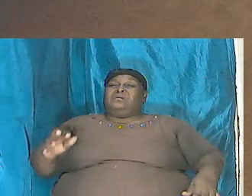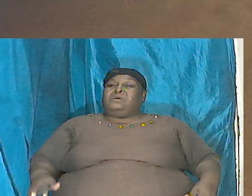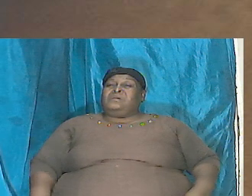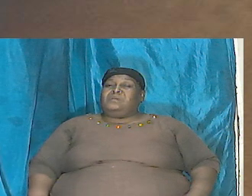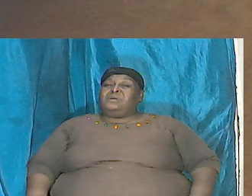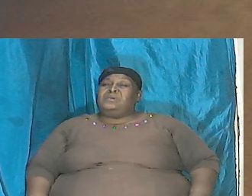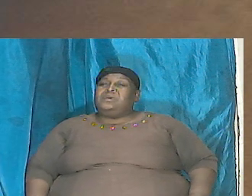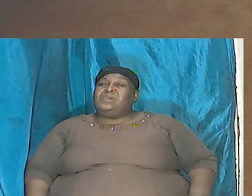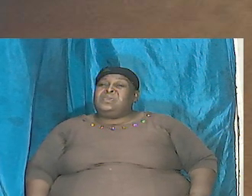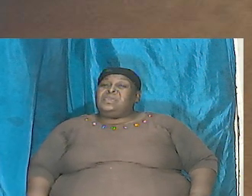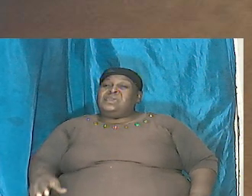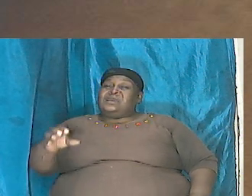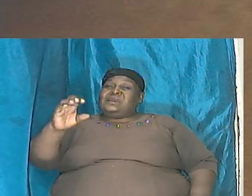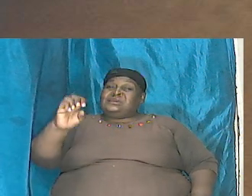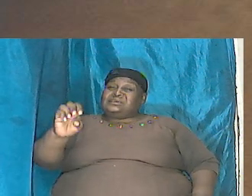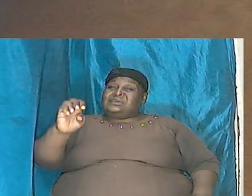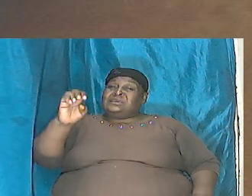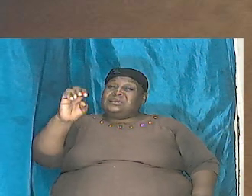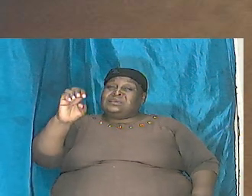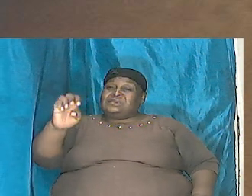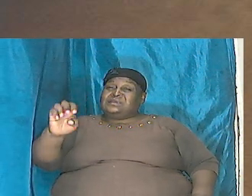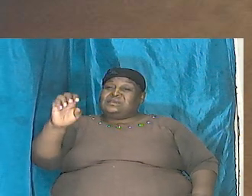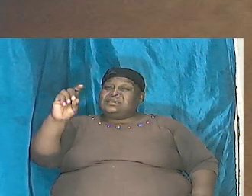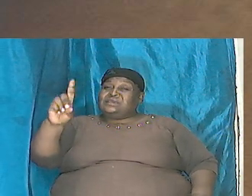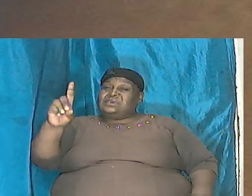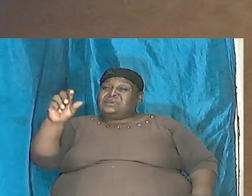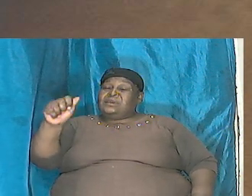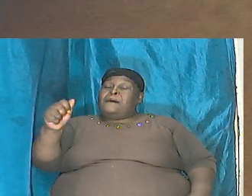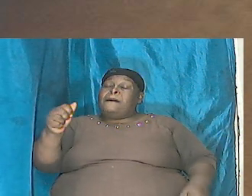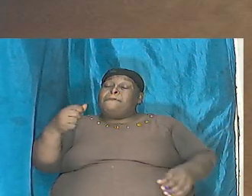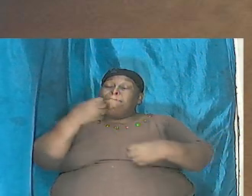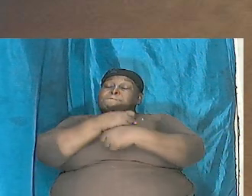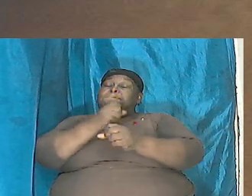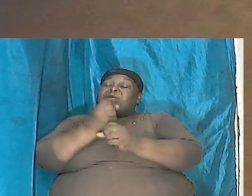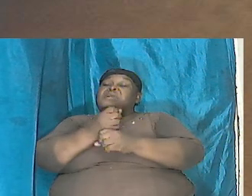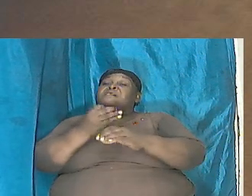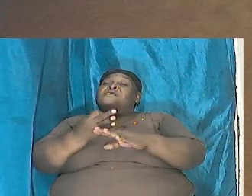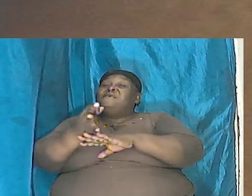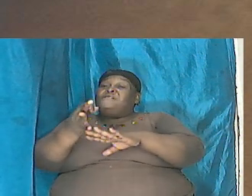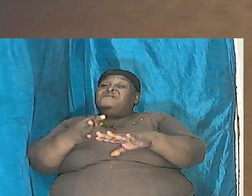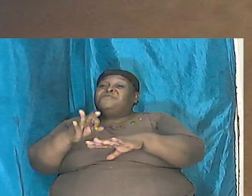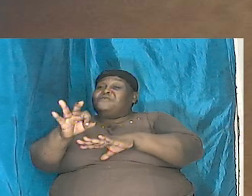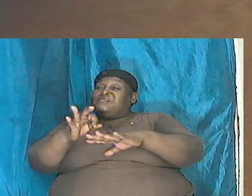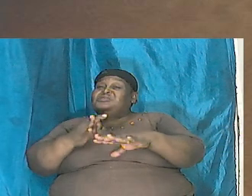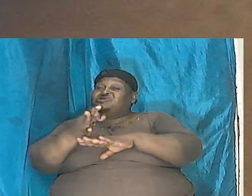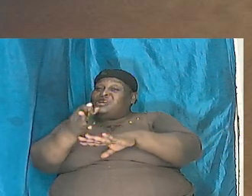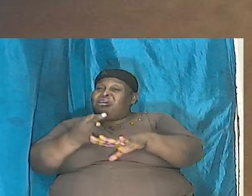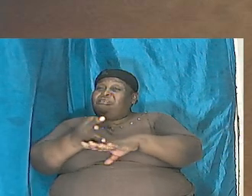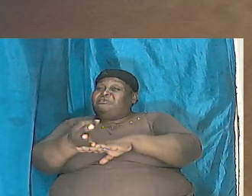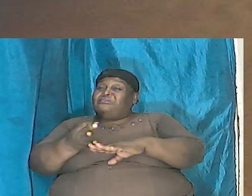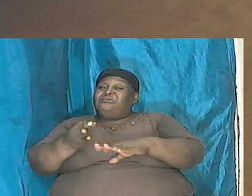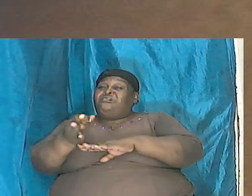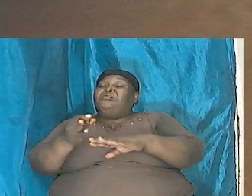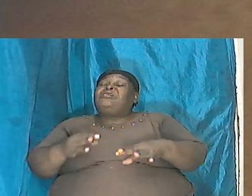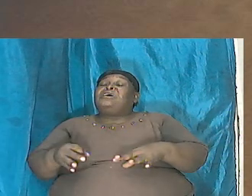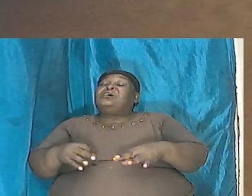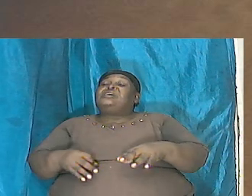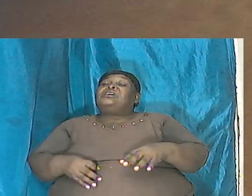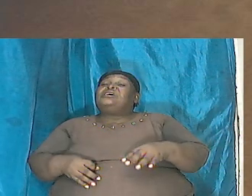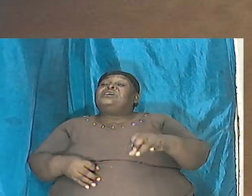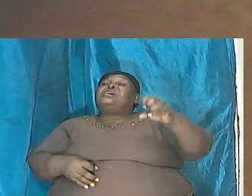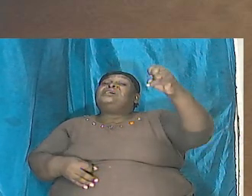ear the cedar which they cut down to make the lumber for massive projects the tail of the